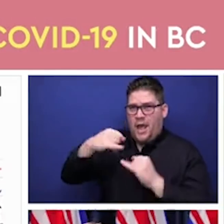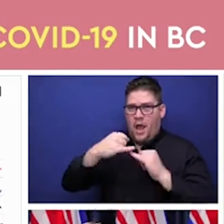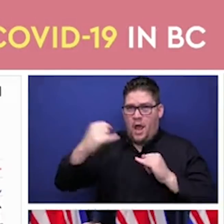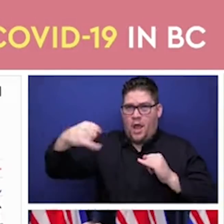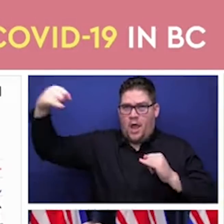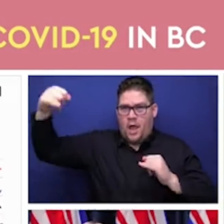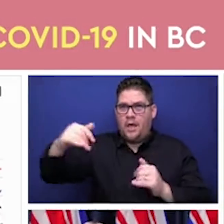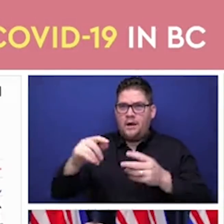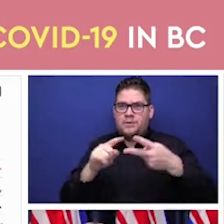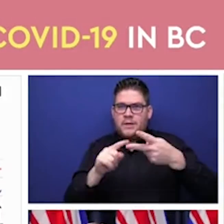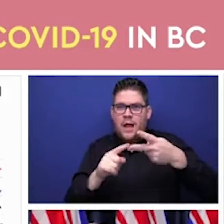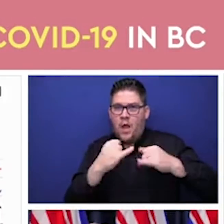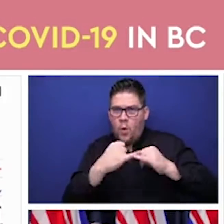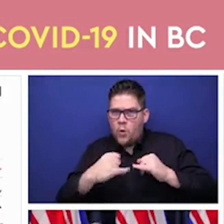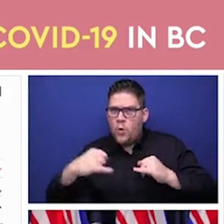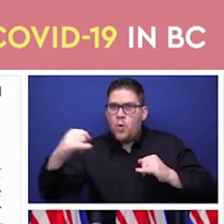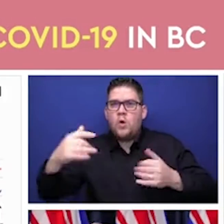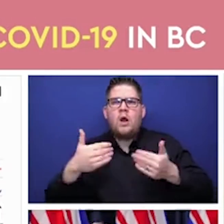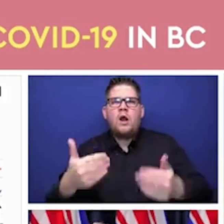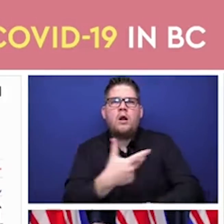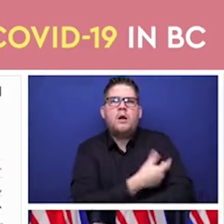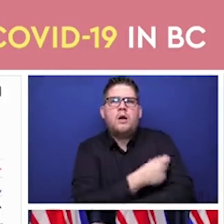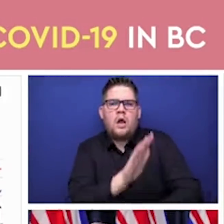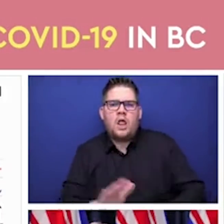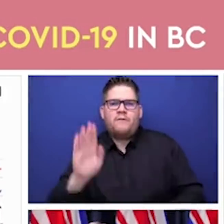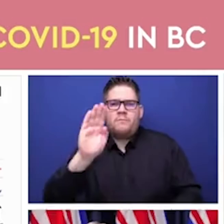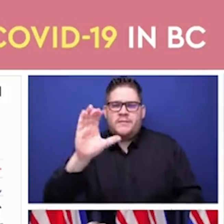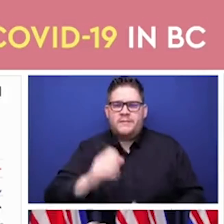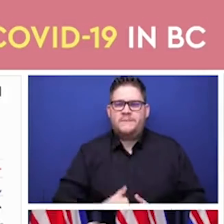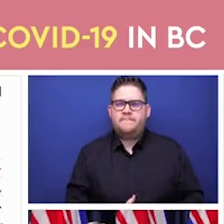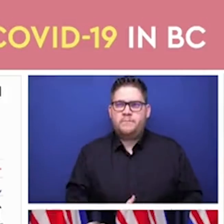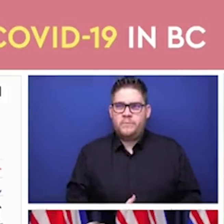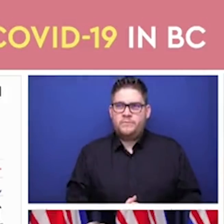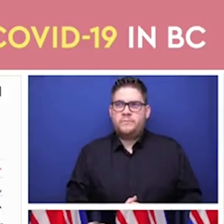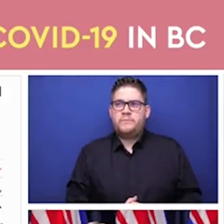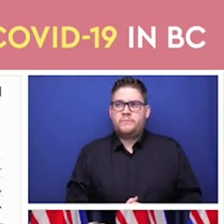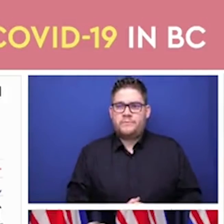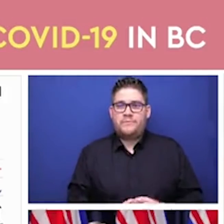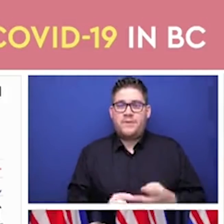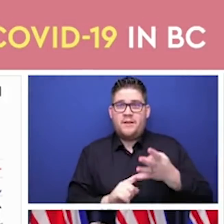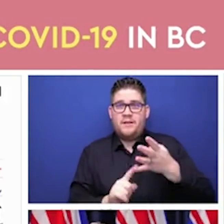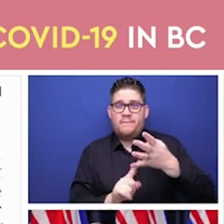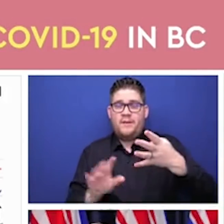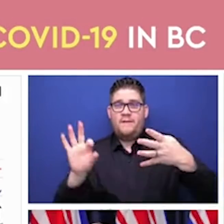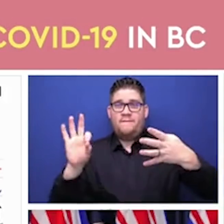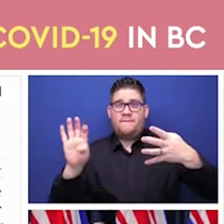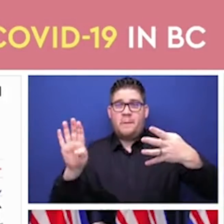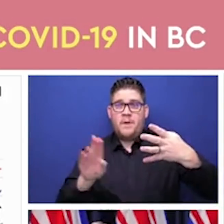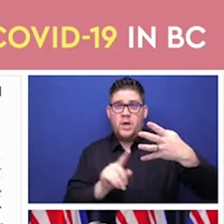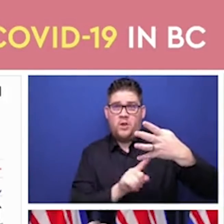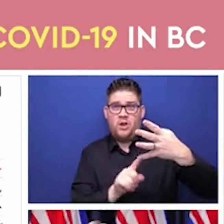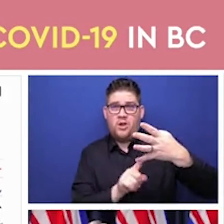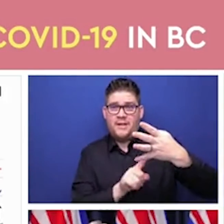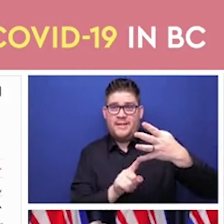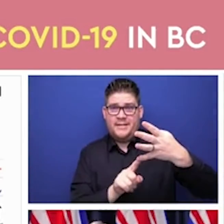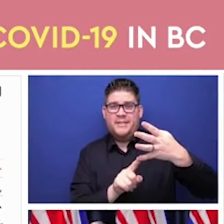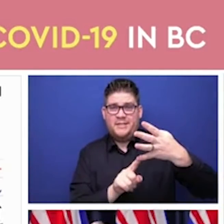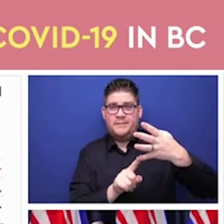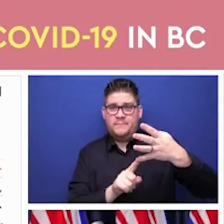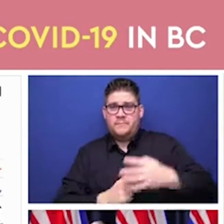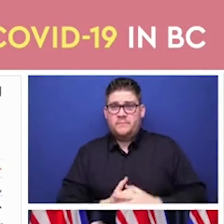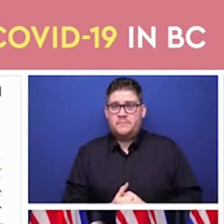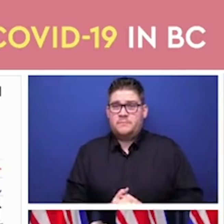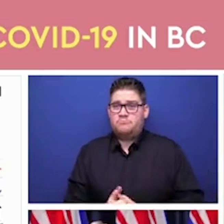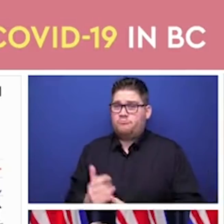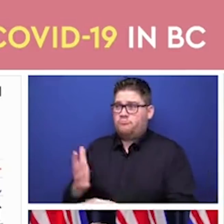February we have more vaccine. It arrived a bit later in the week than we had anticipated but that vaccination